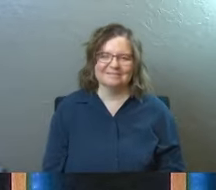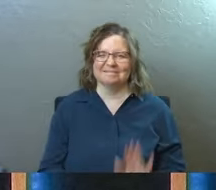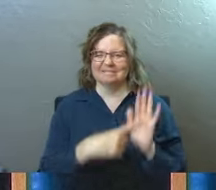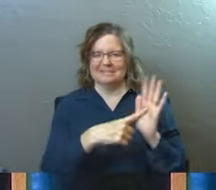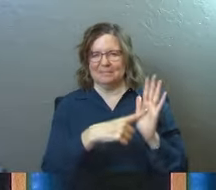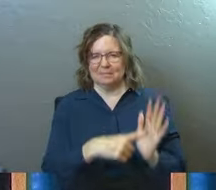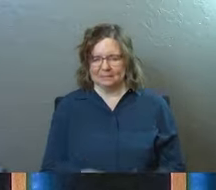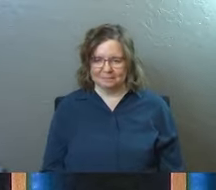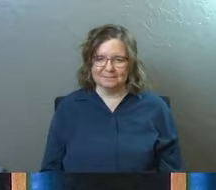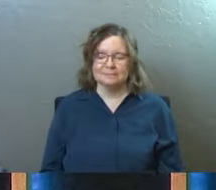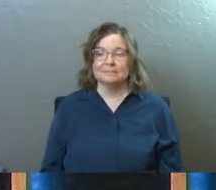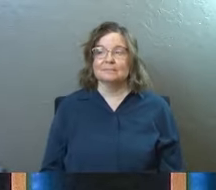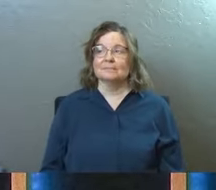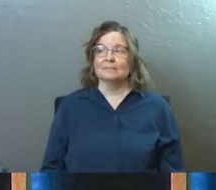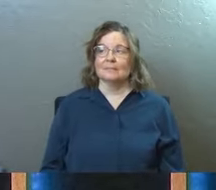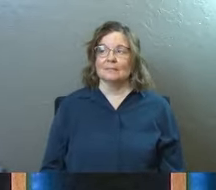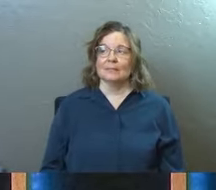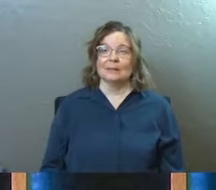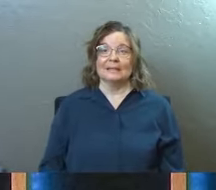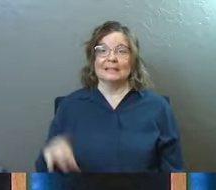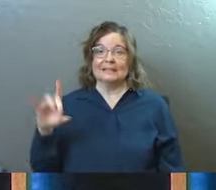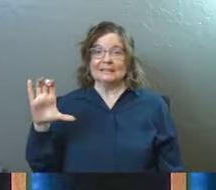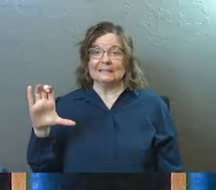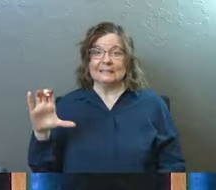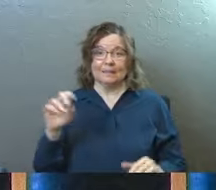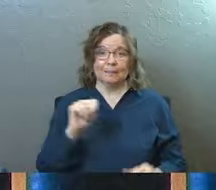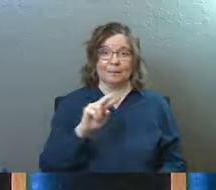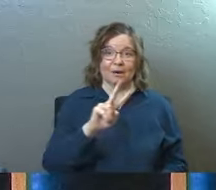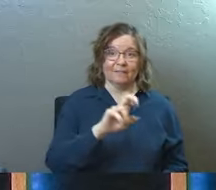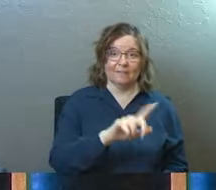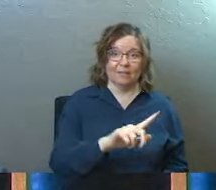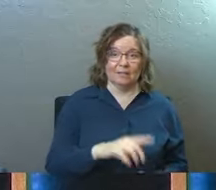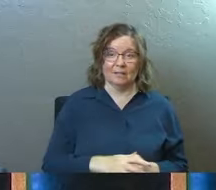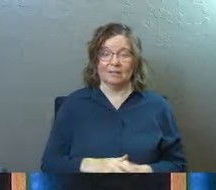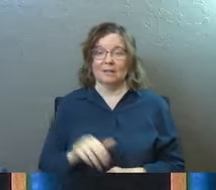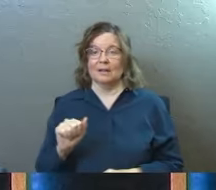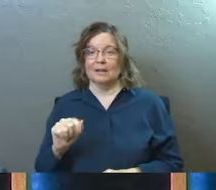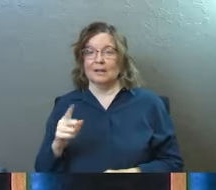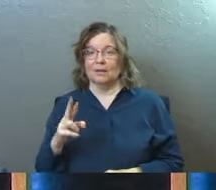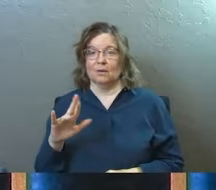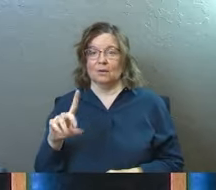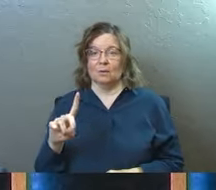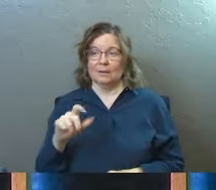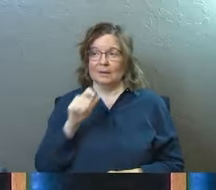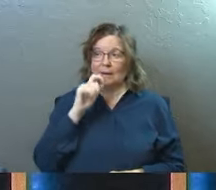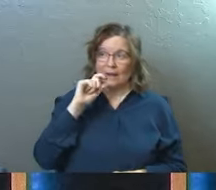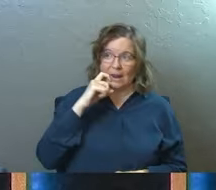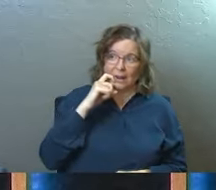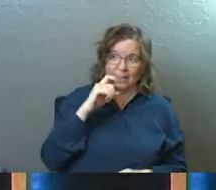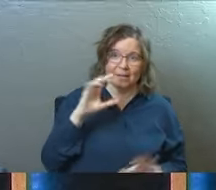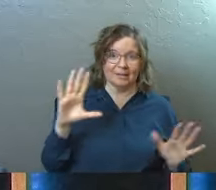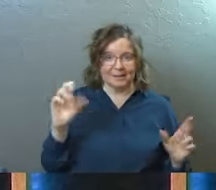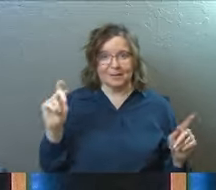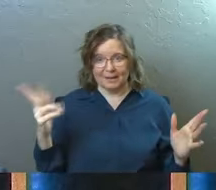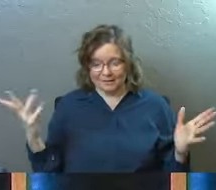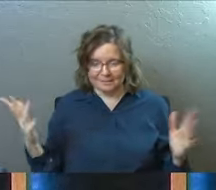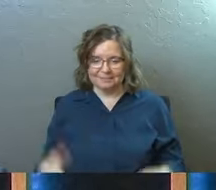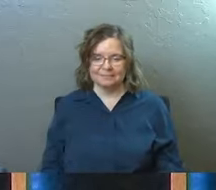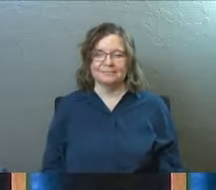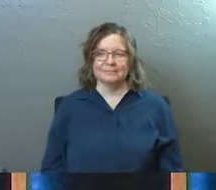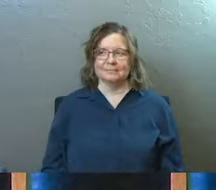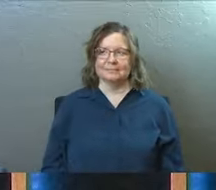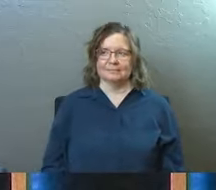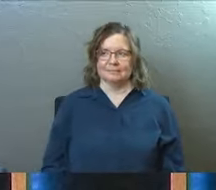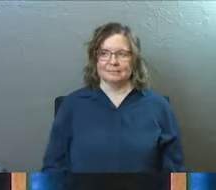How about this? I'm DC, not Marvel. Get some of you. I'm Android, not Apple. Okay, okay, okay.